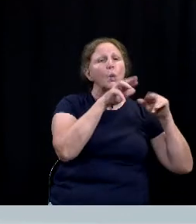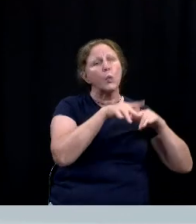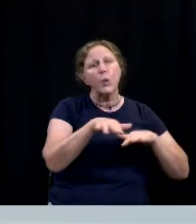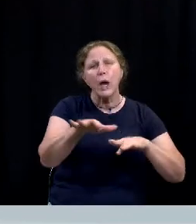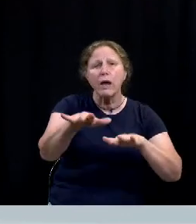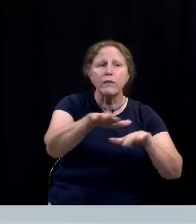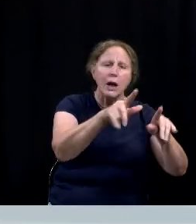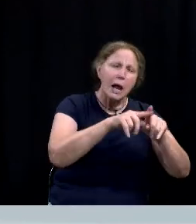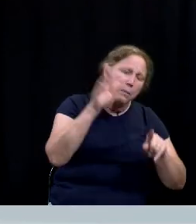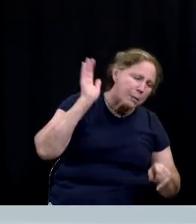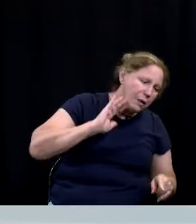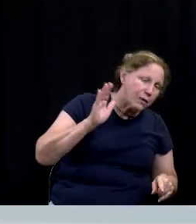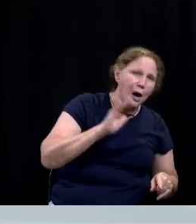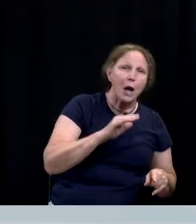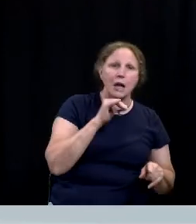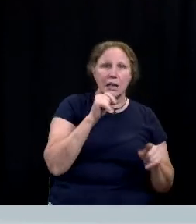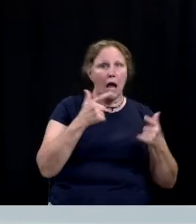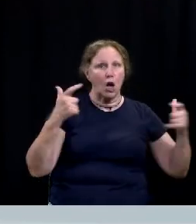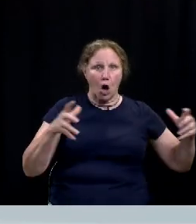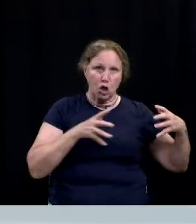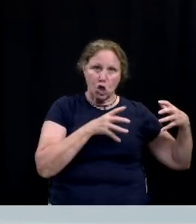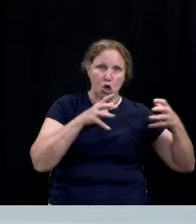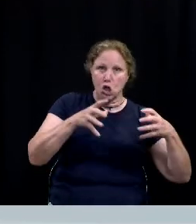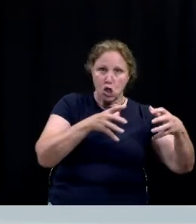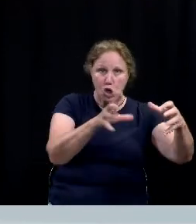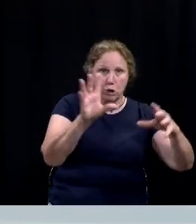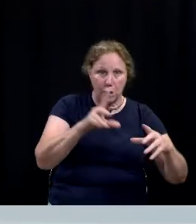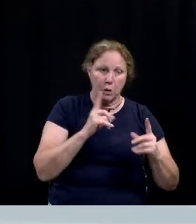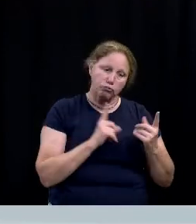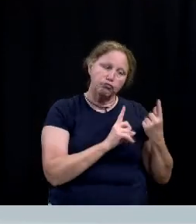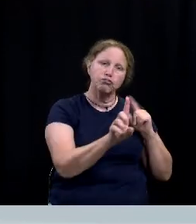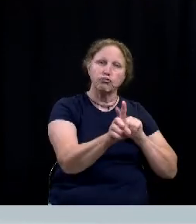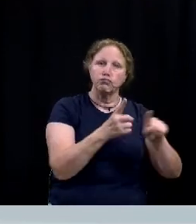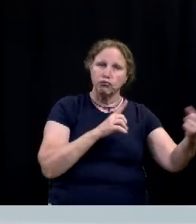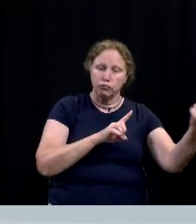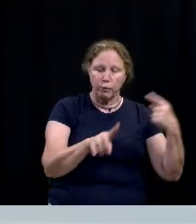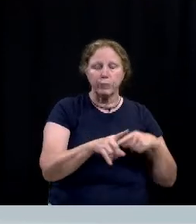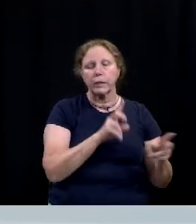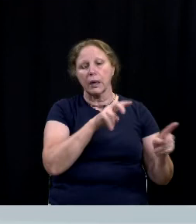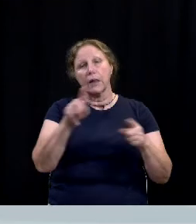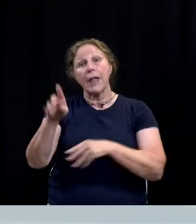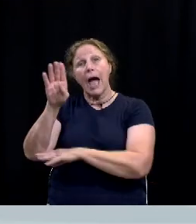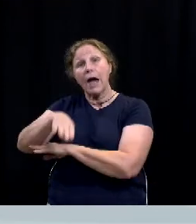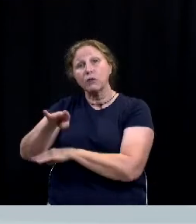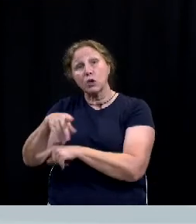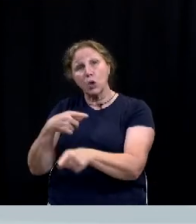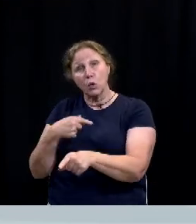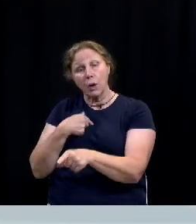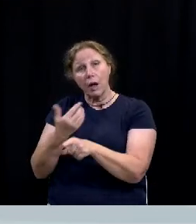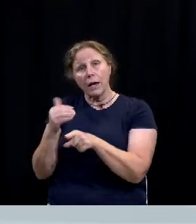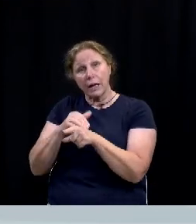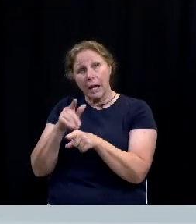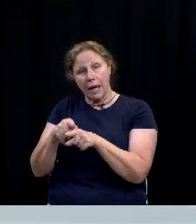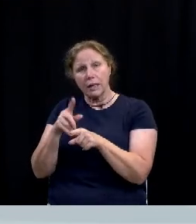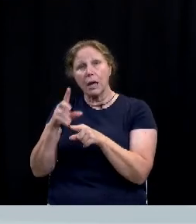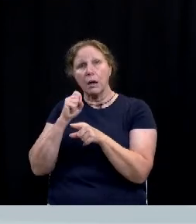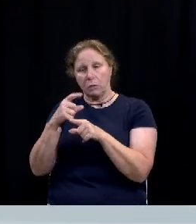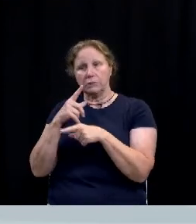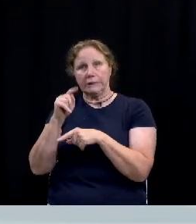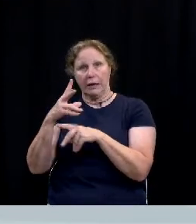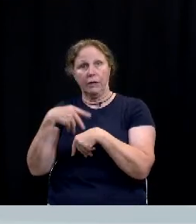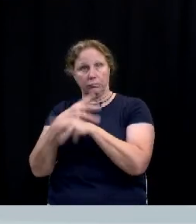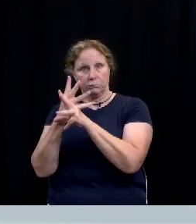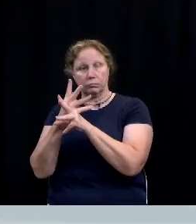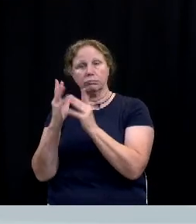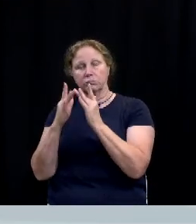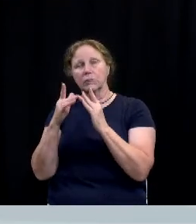done in the past just not in that large group setting setting and then switching to the afternoon once again broadcasting we're going to have a